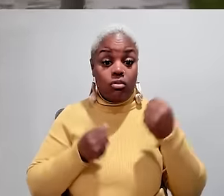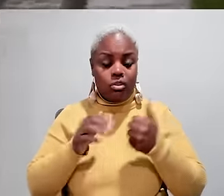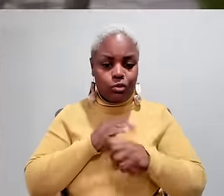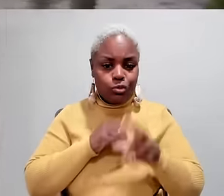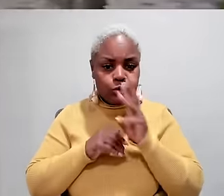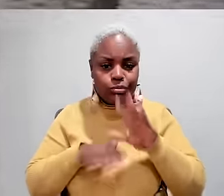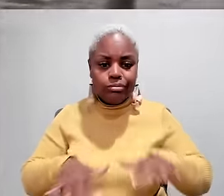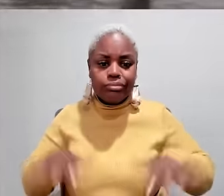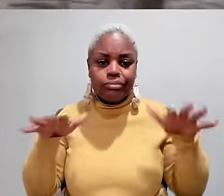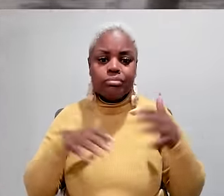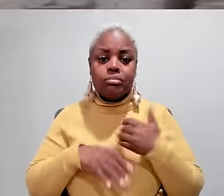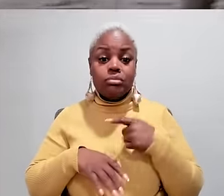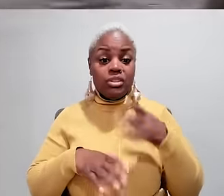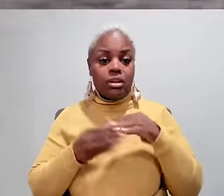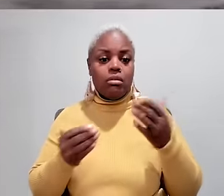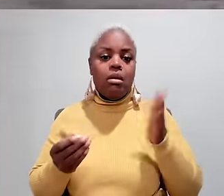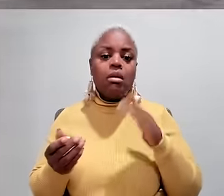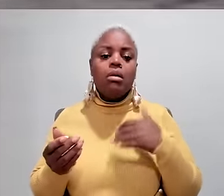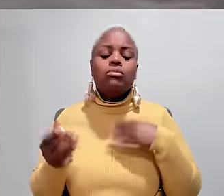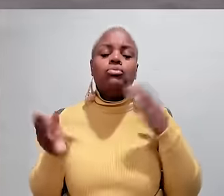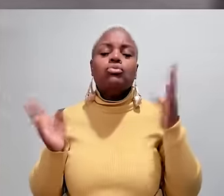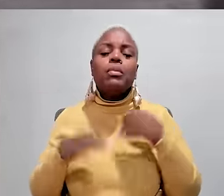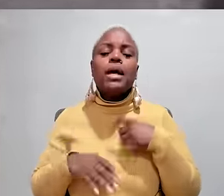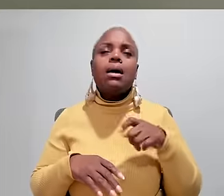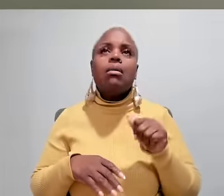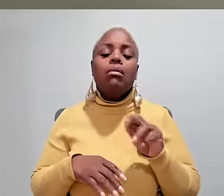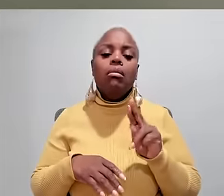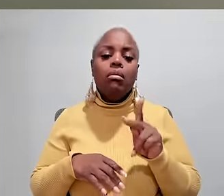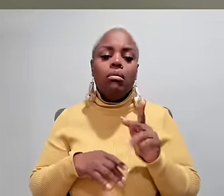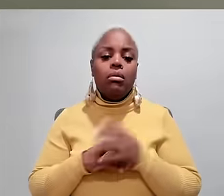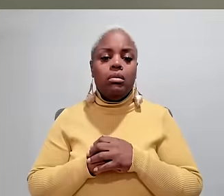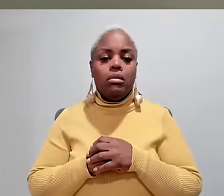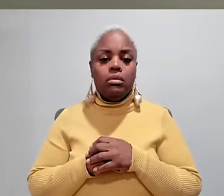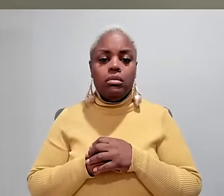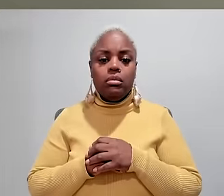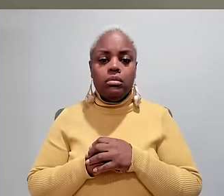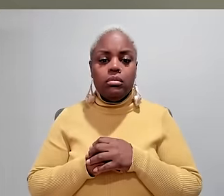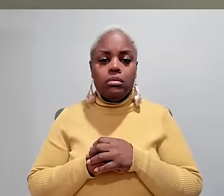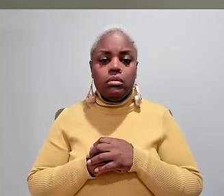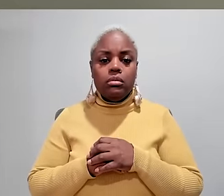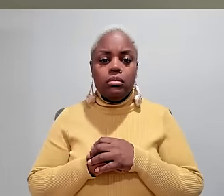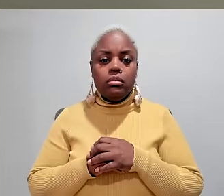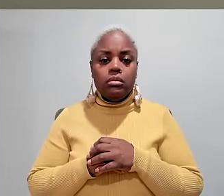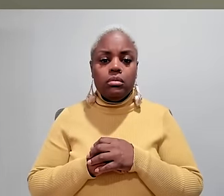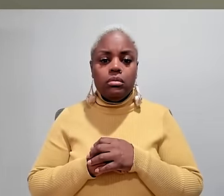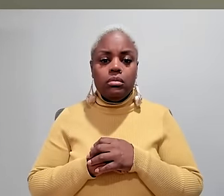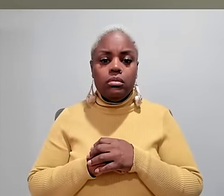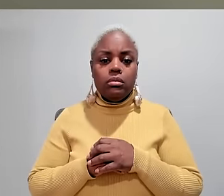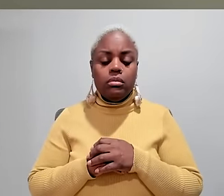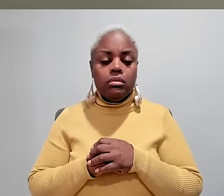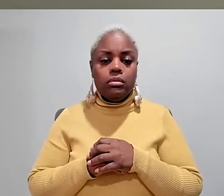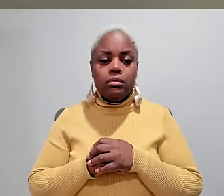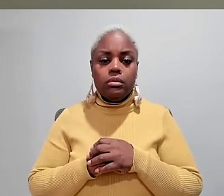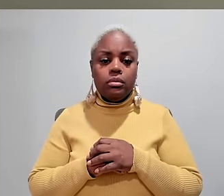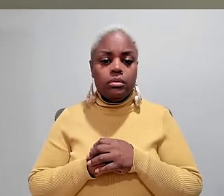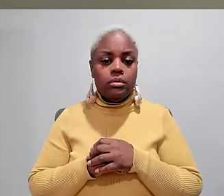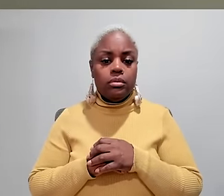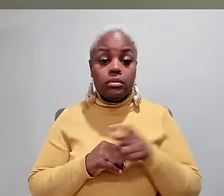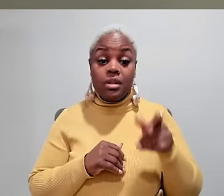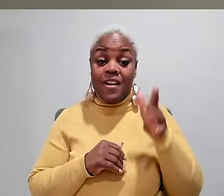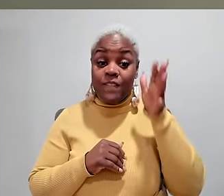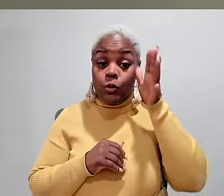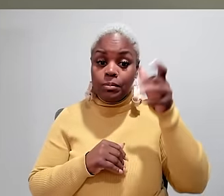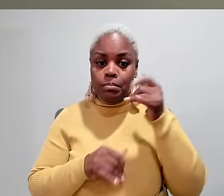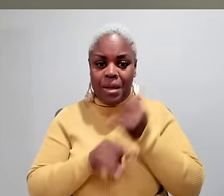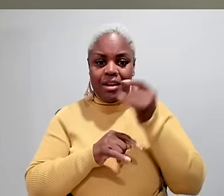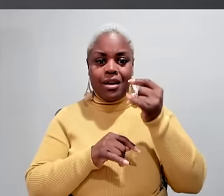Everything was underwater. Our cars were underwater. And I looked up and I said, God, I'm in trouble here. I